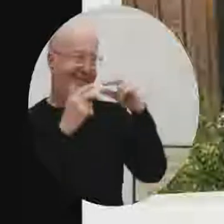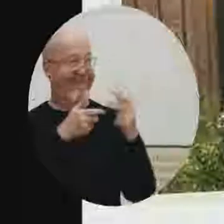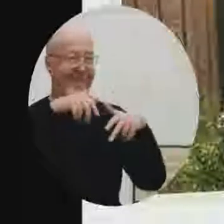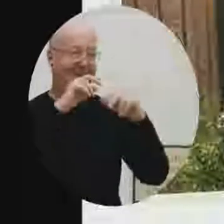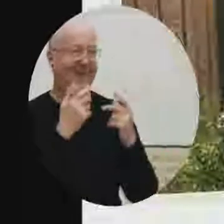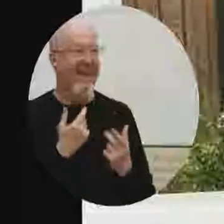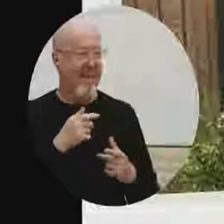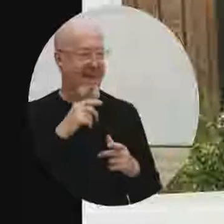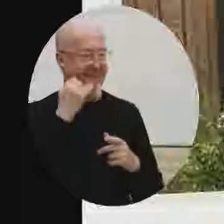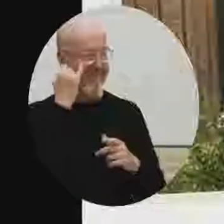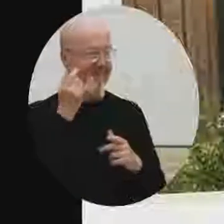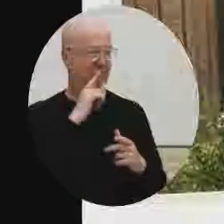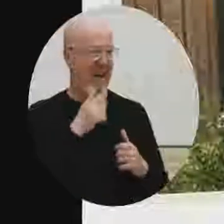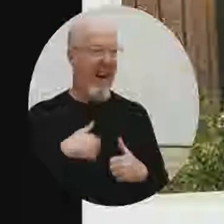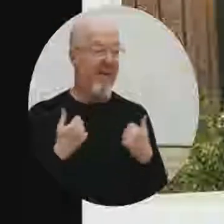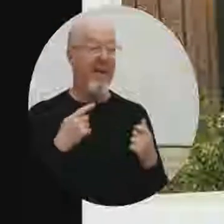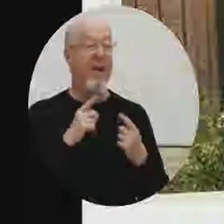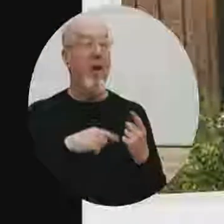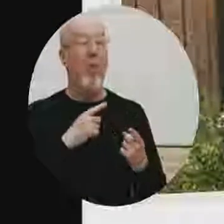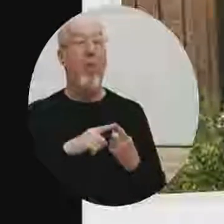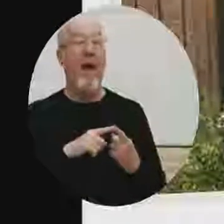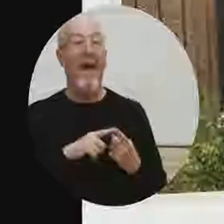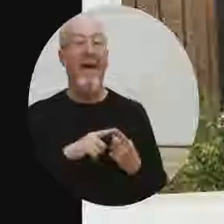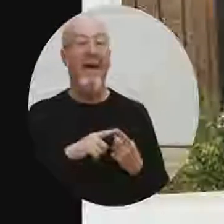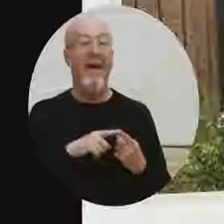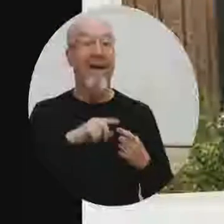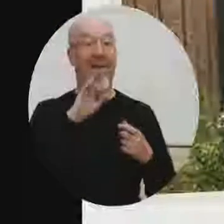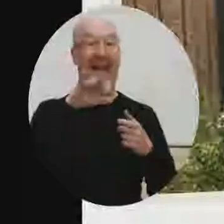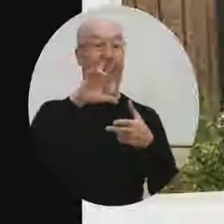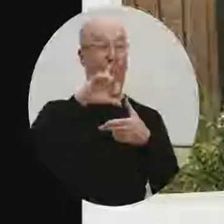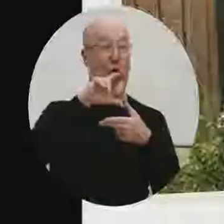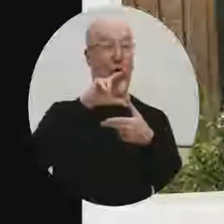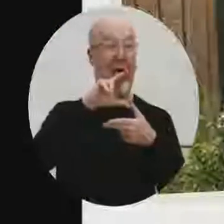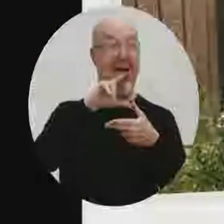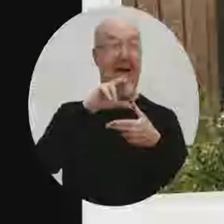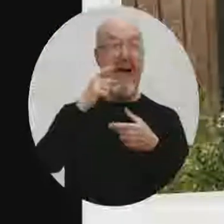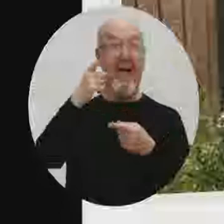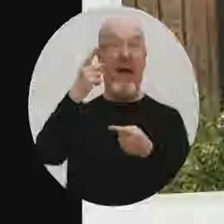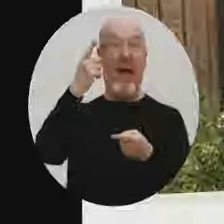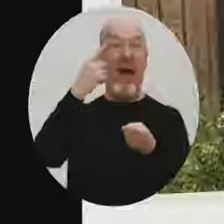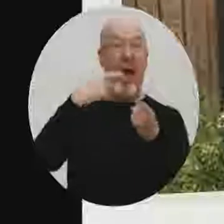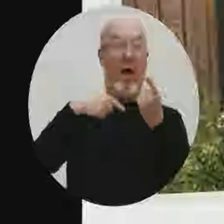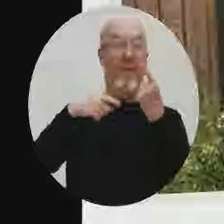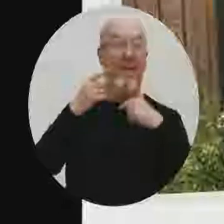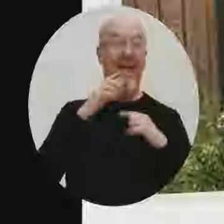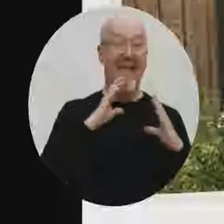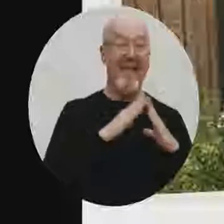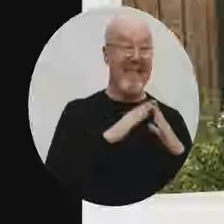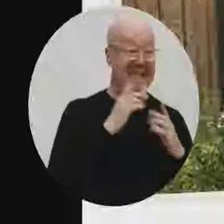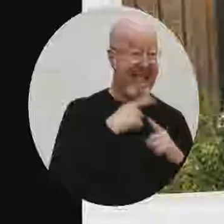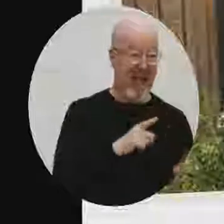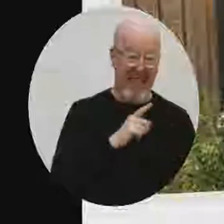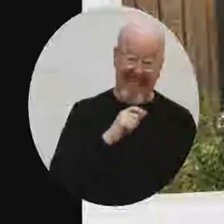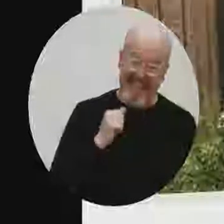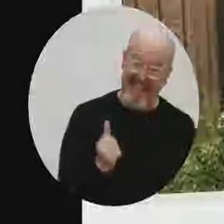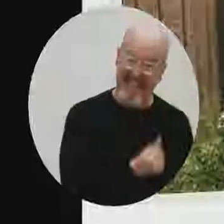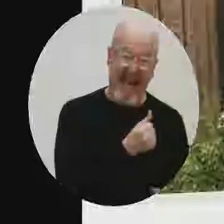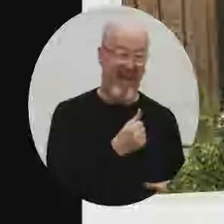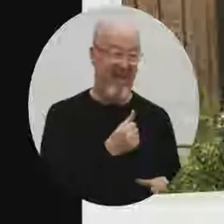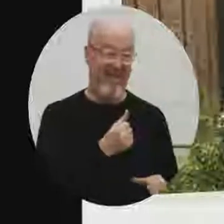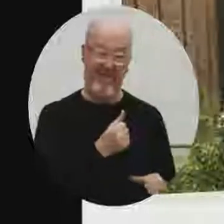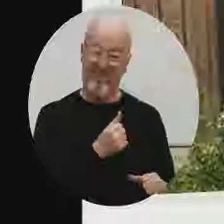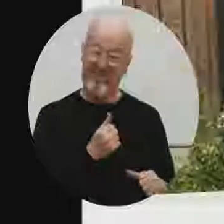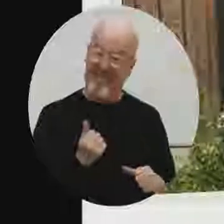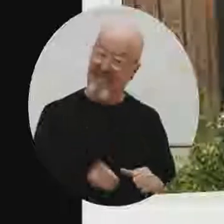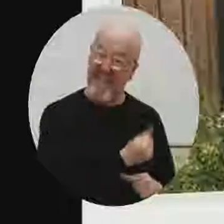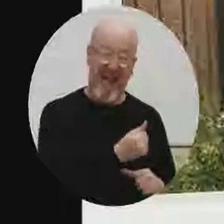remember, though, that when the earth, as a hurricane approached, the city declared that people had to self-evacuate to